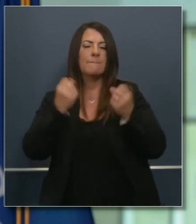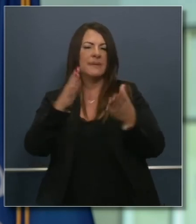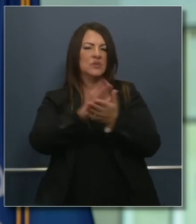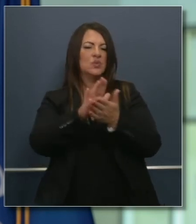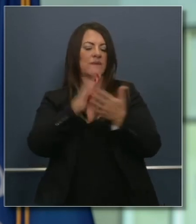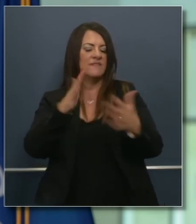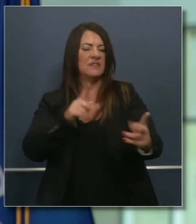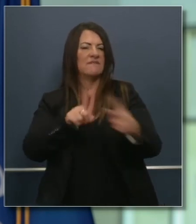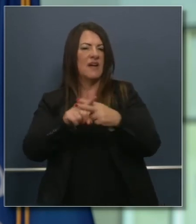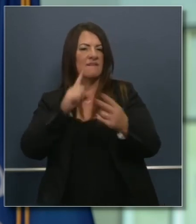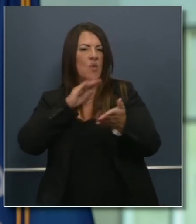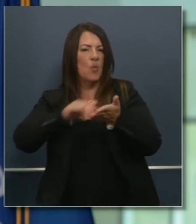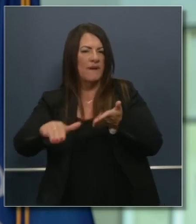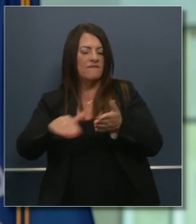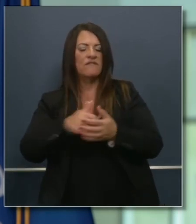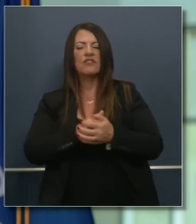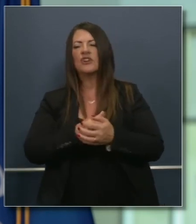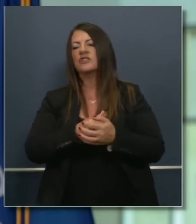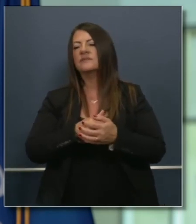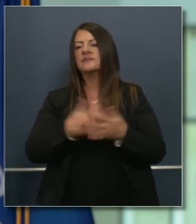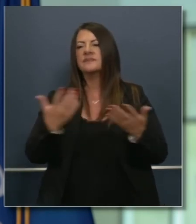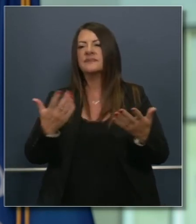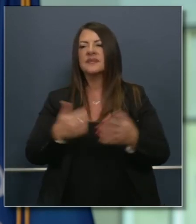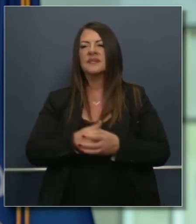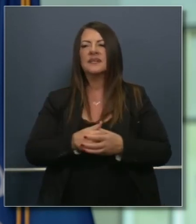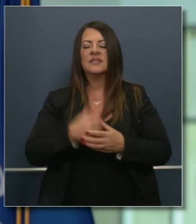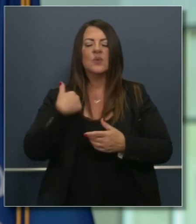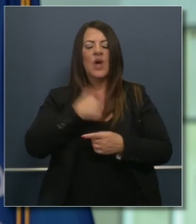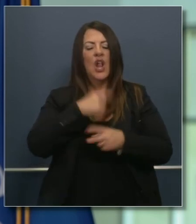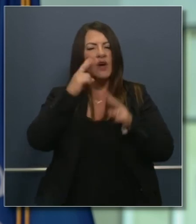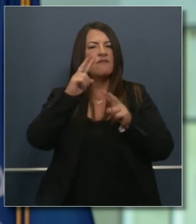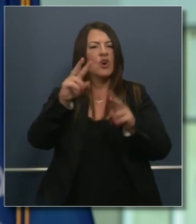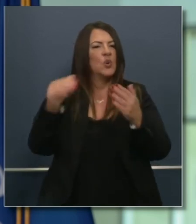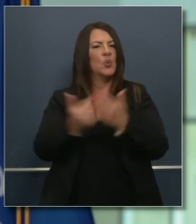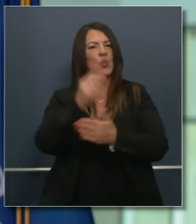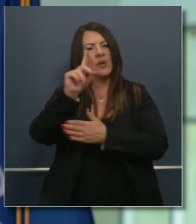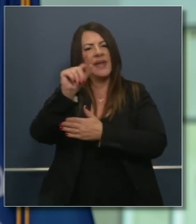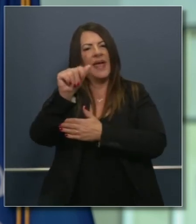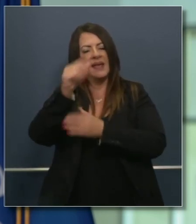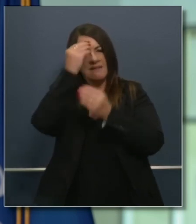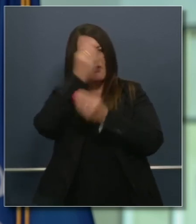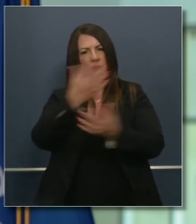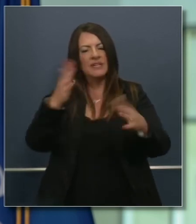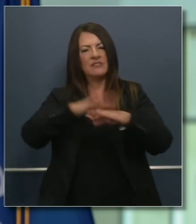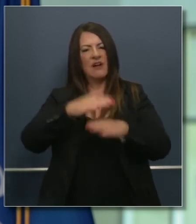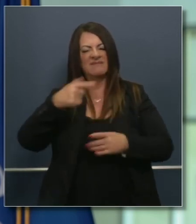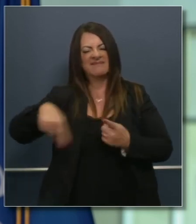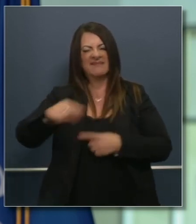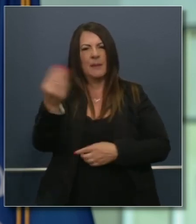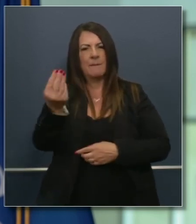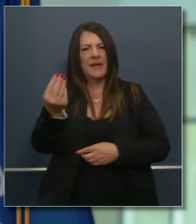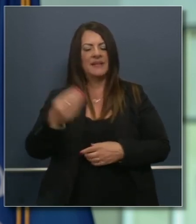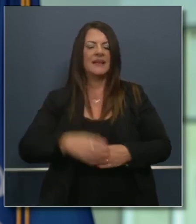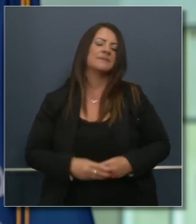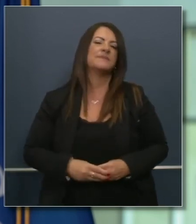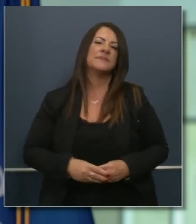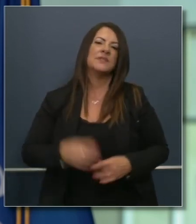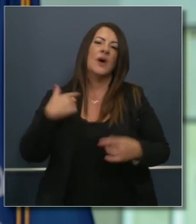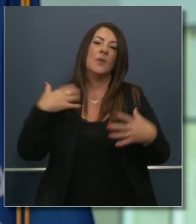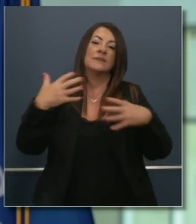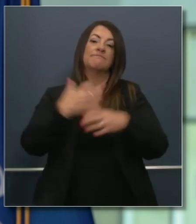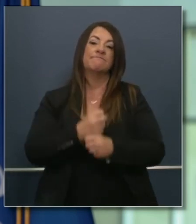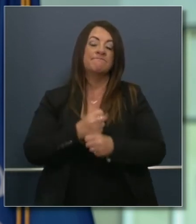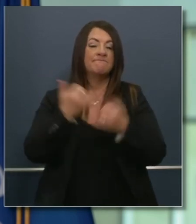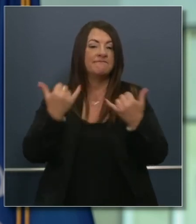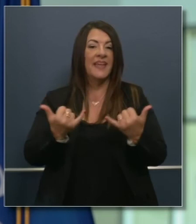waivers. And we look forward to the epi data coming out Monday to help advance that cause as well. With that, continue the